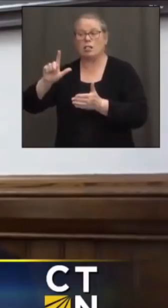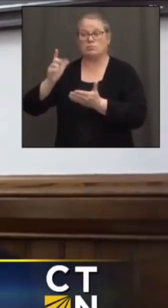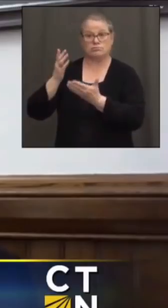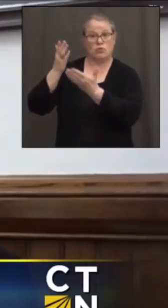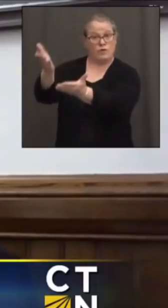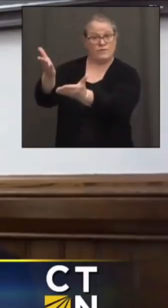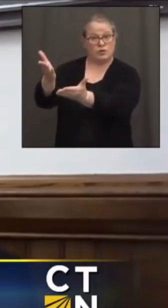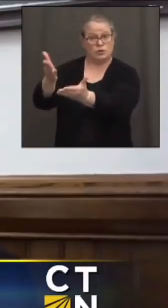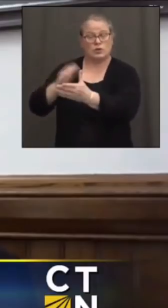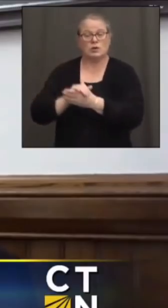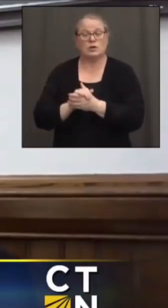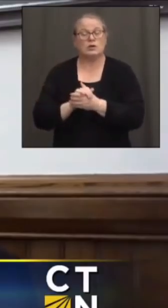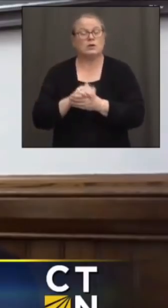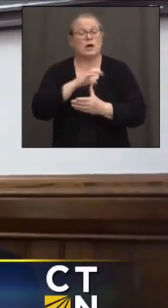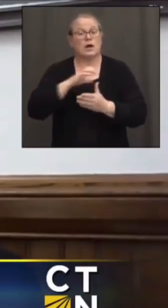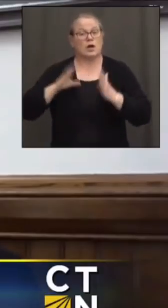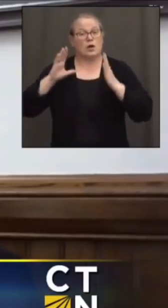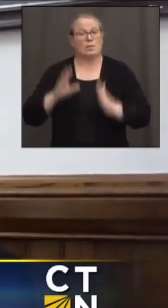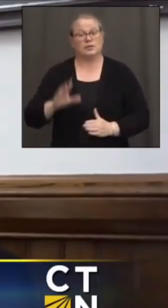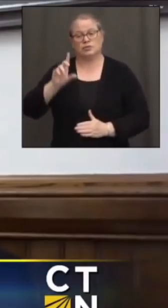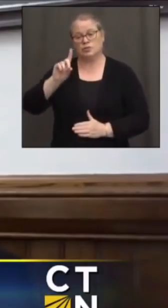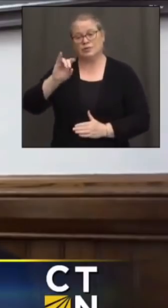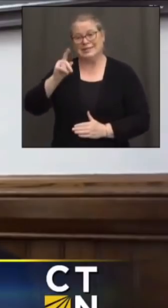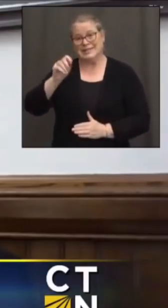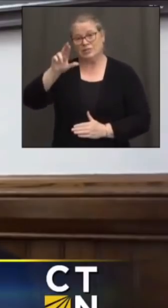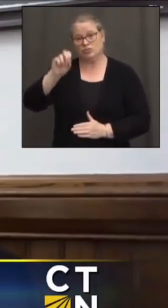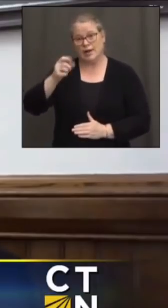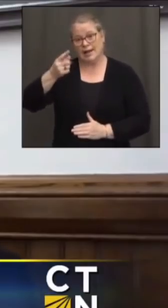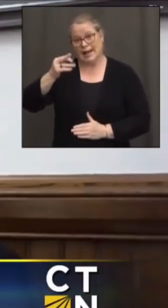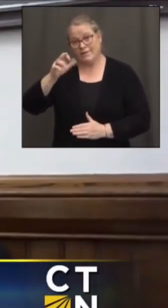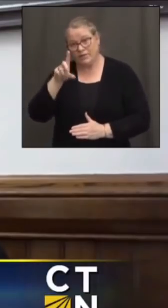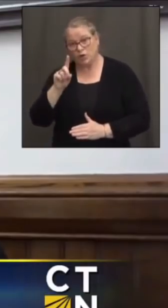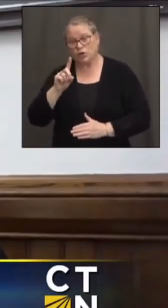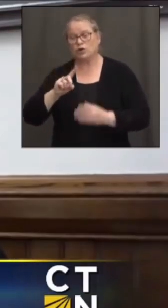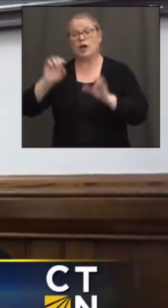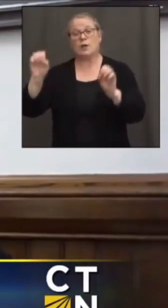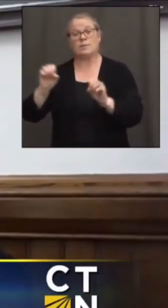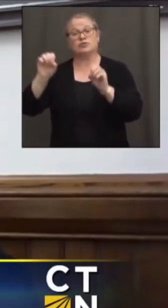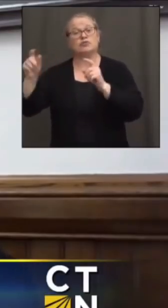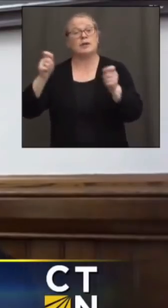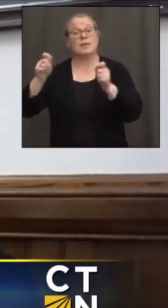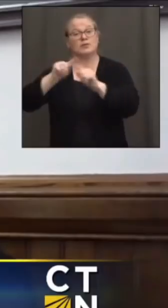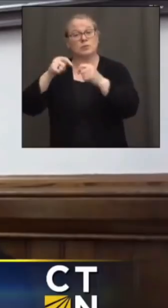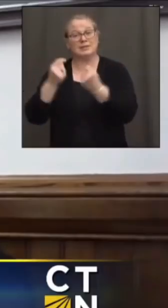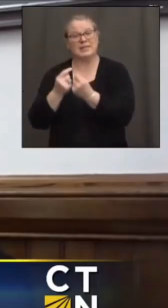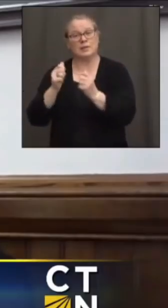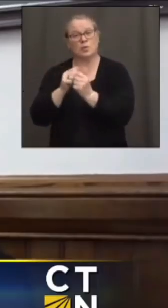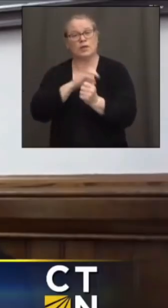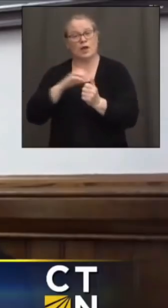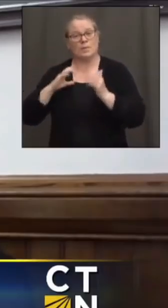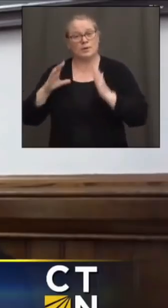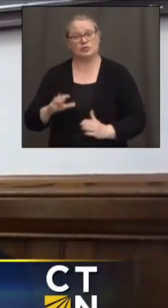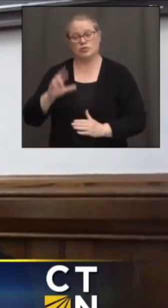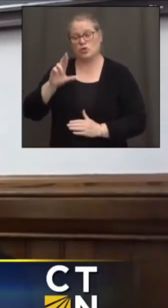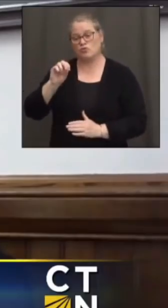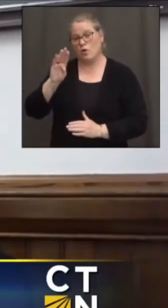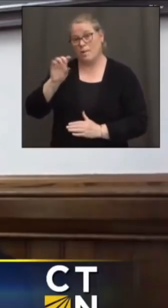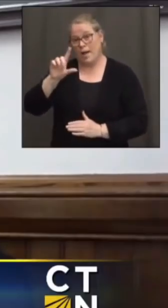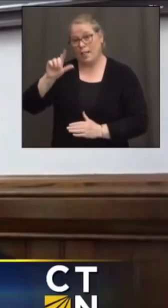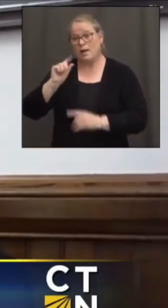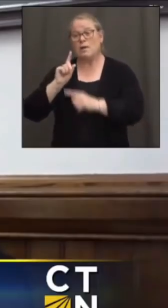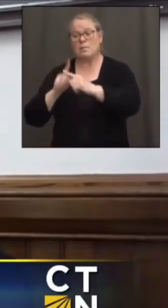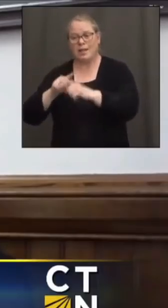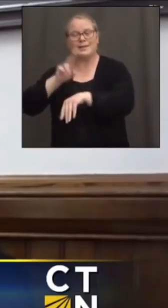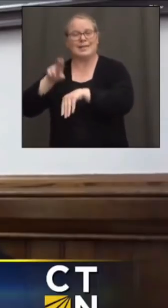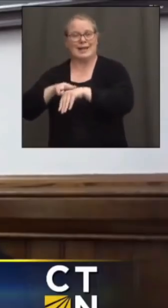Commissioner D.J. Gifford and our emergency management team with Commissioner Rivella, as well as with the National Guard, are also